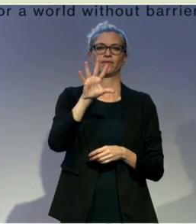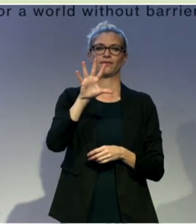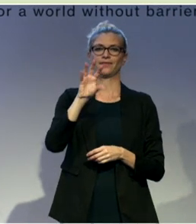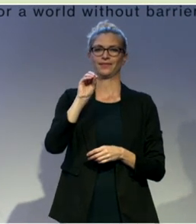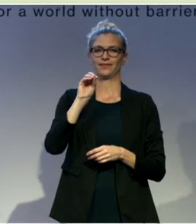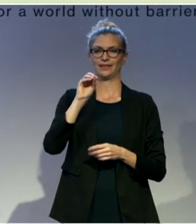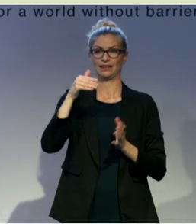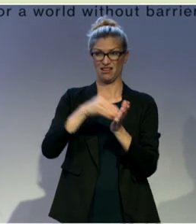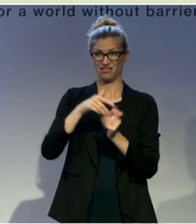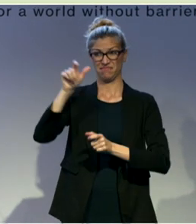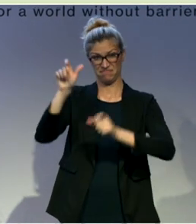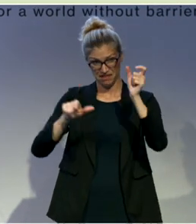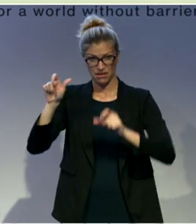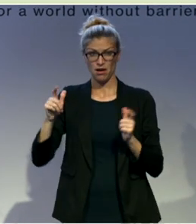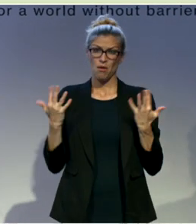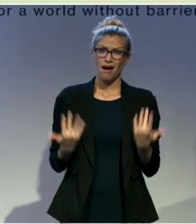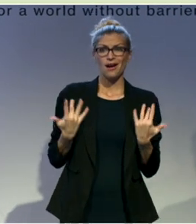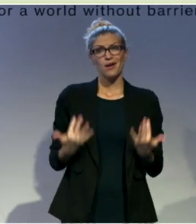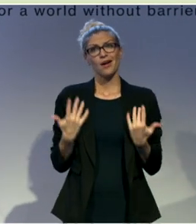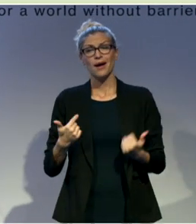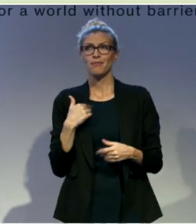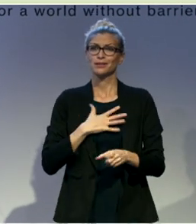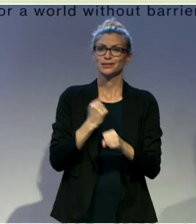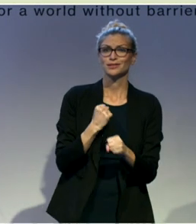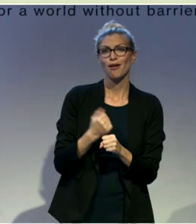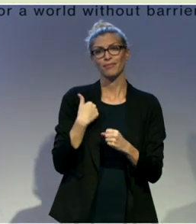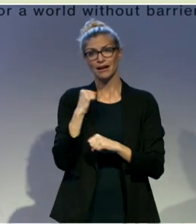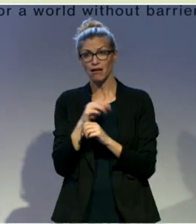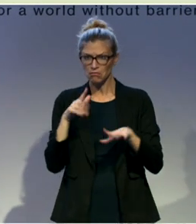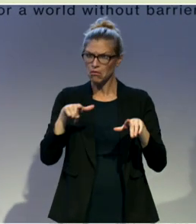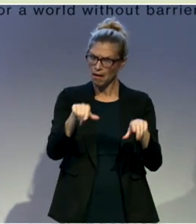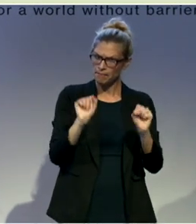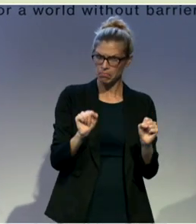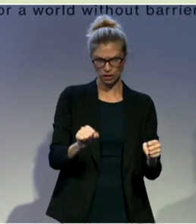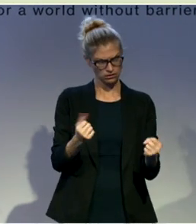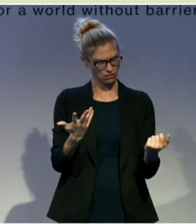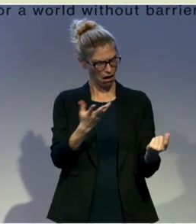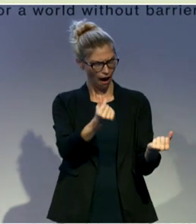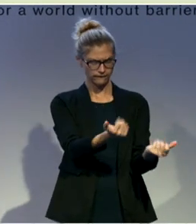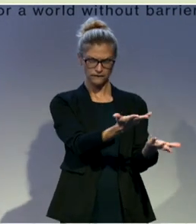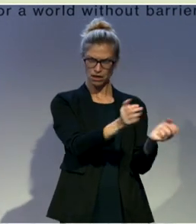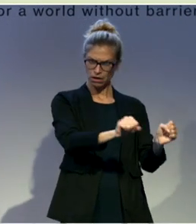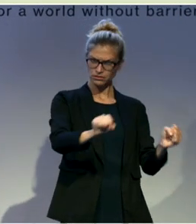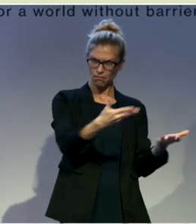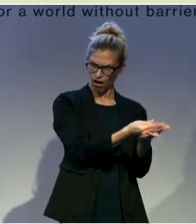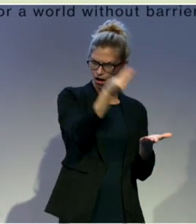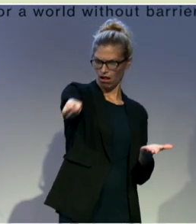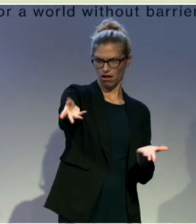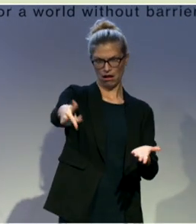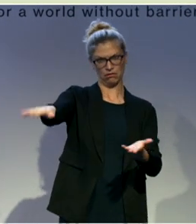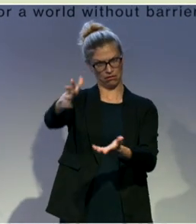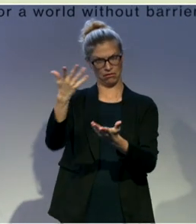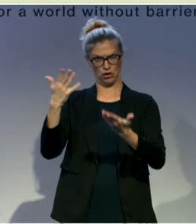partners. So, I think we have for a really complex problem in our society, I think we have a simple